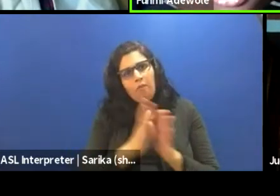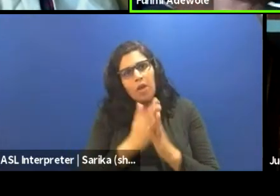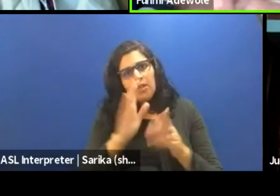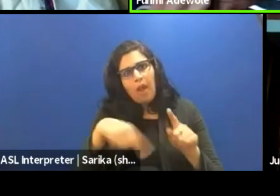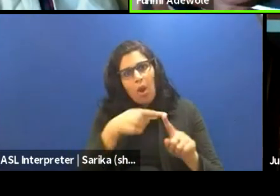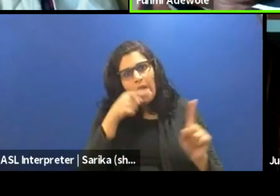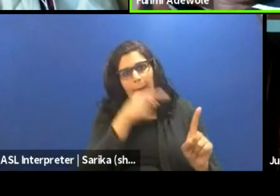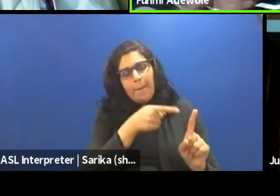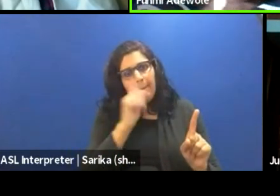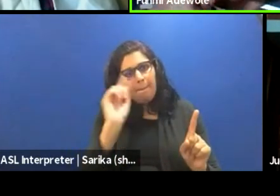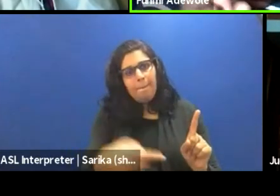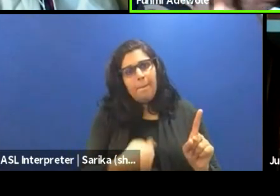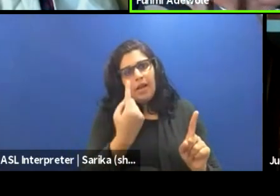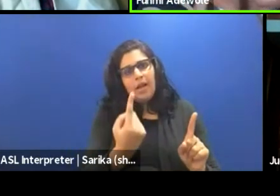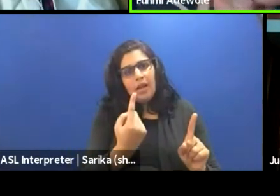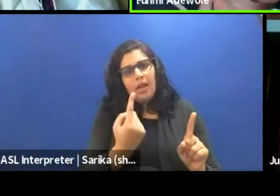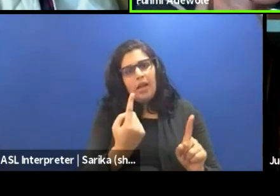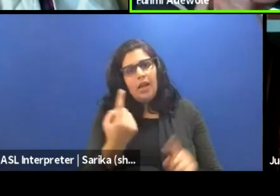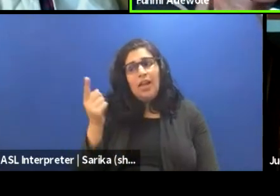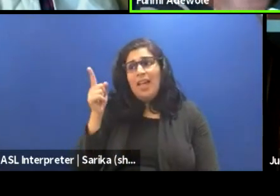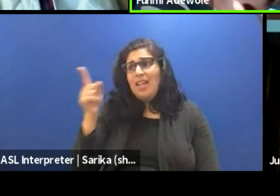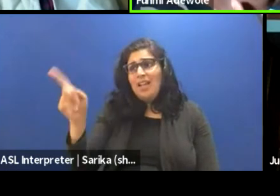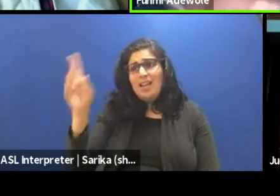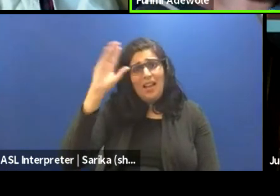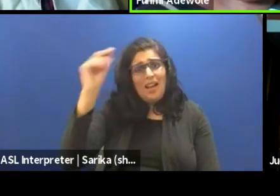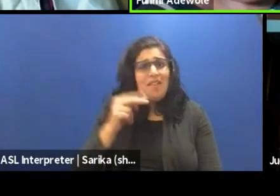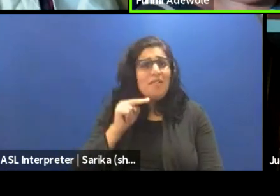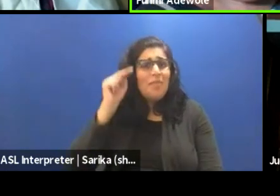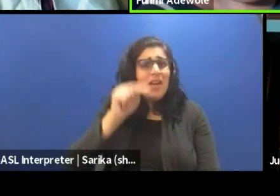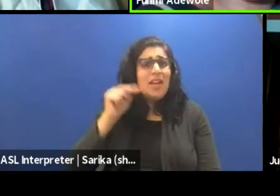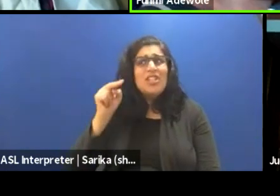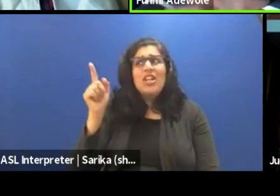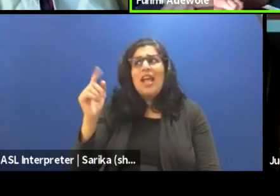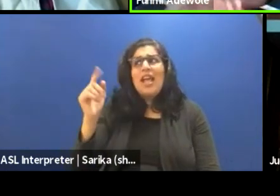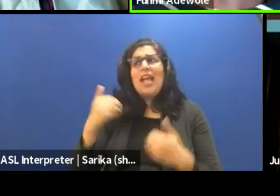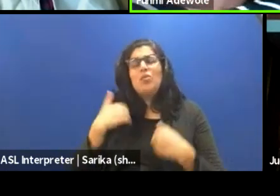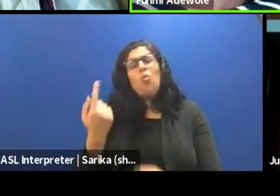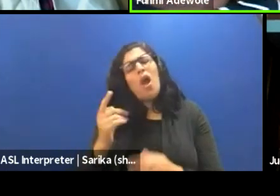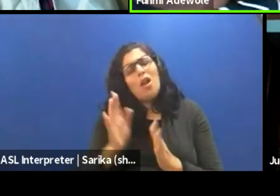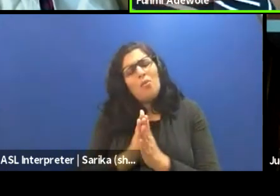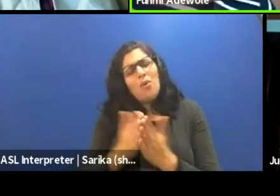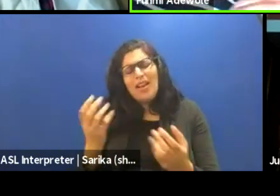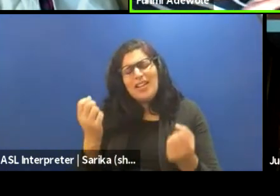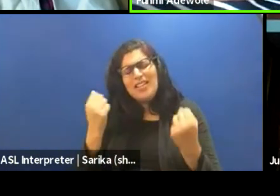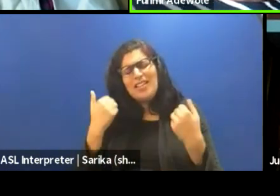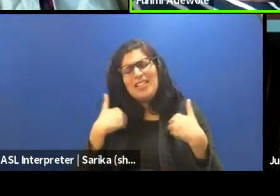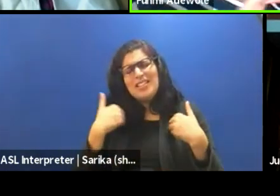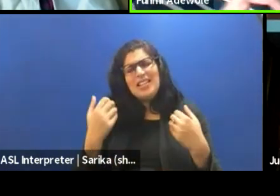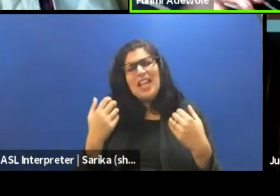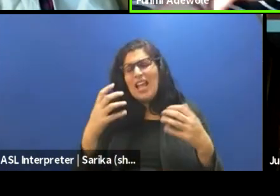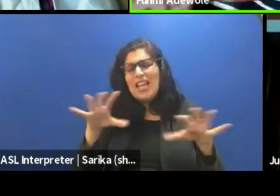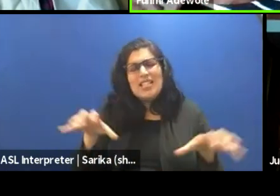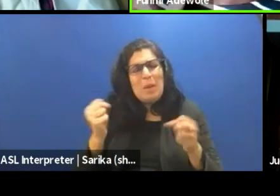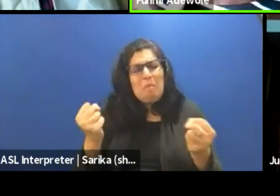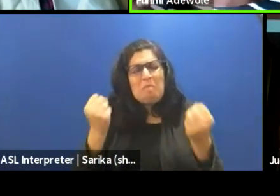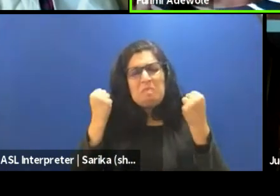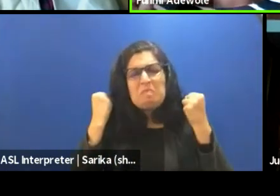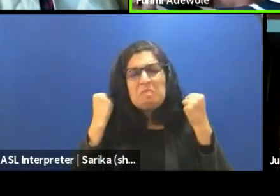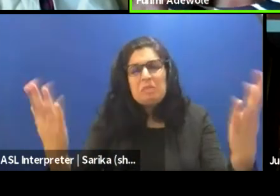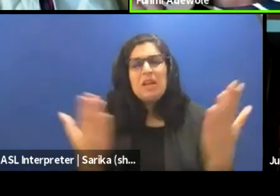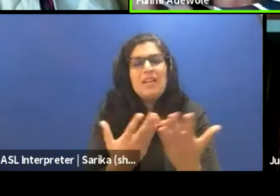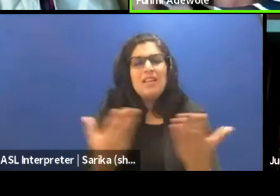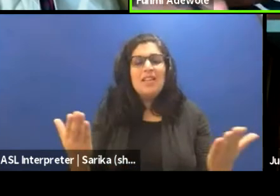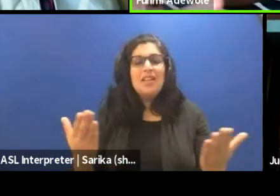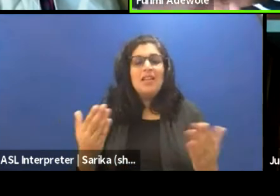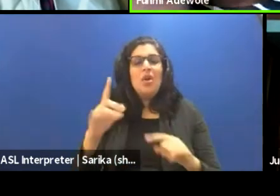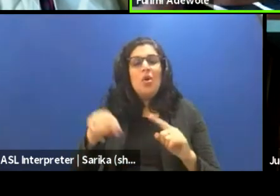let alone Herbert Oguinde has one. He did several things, you know. And I think this idea, when